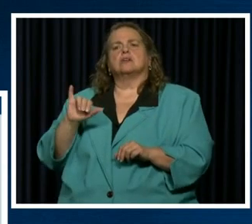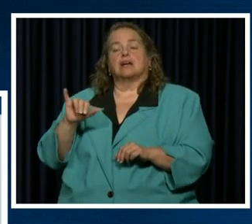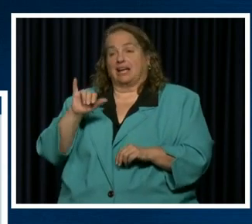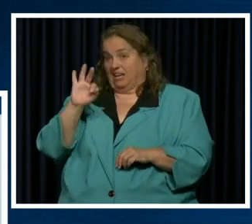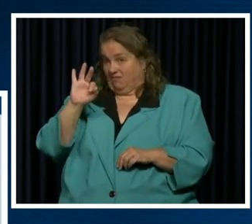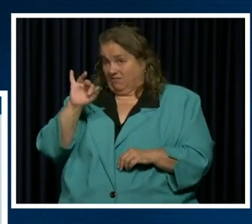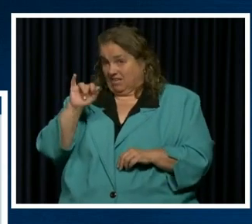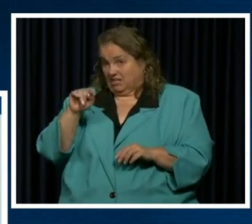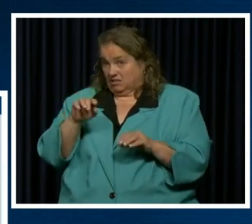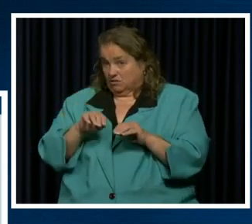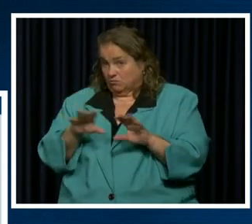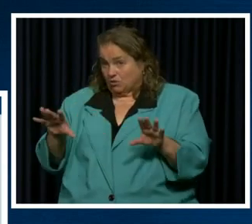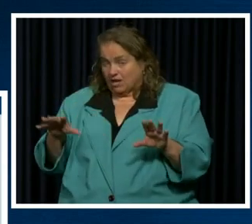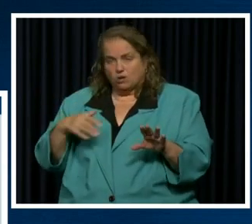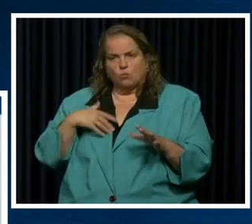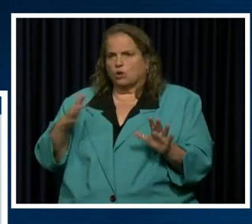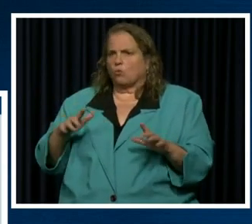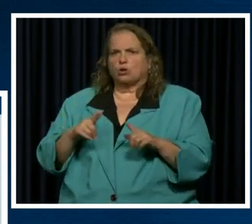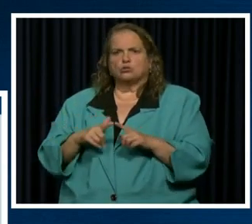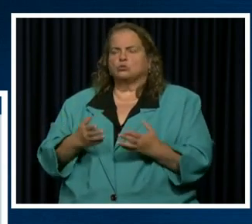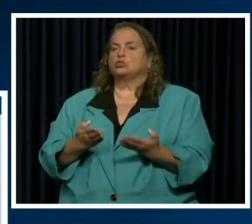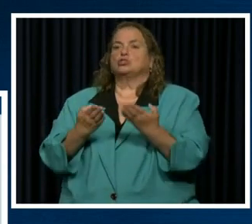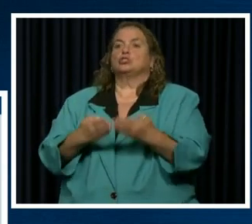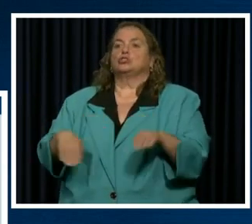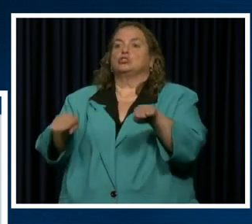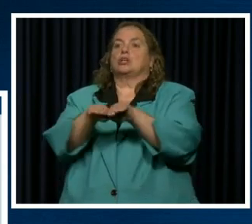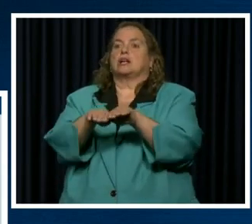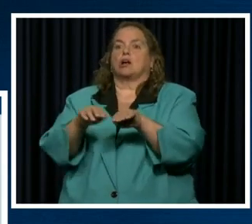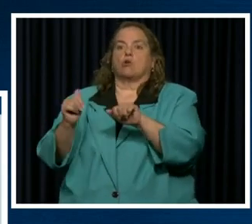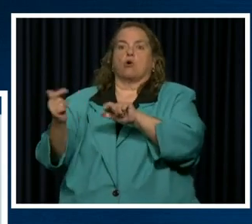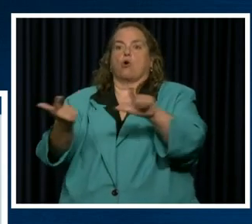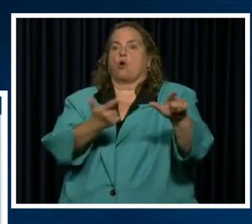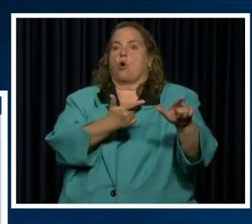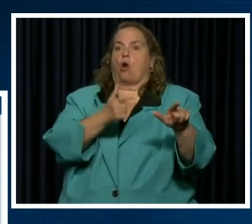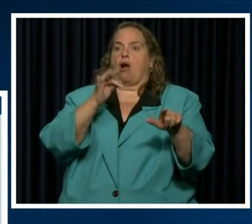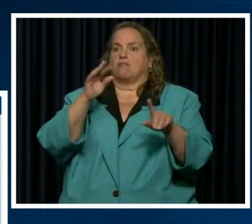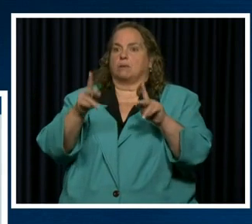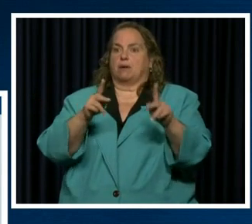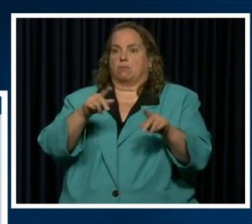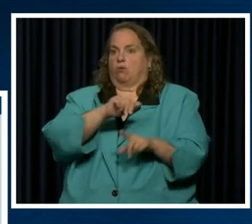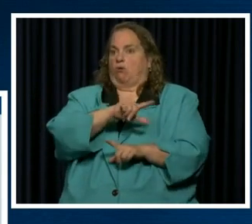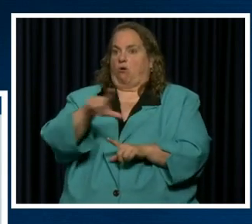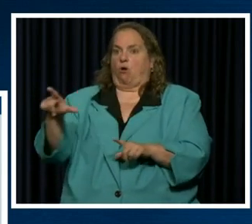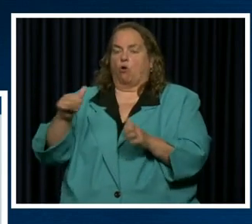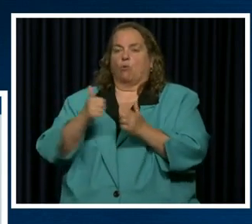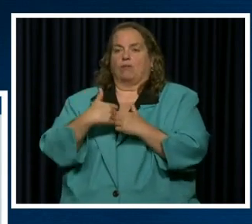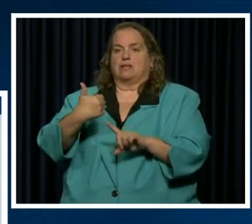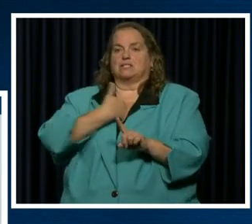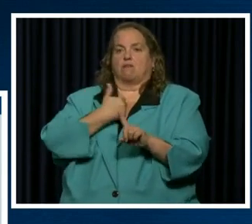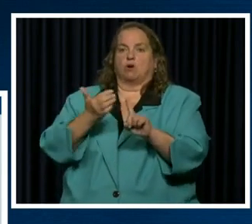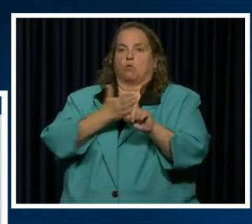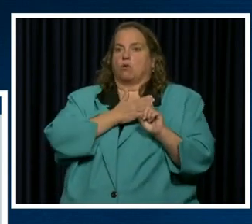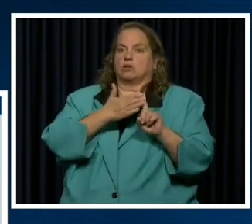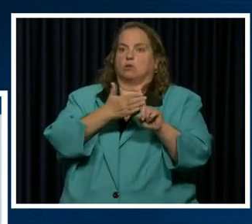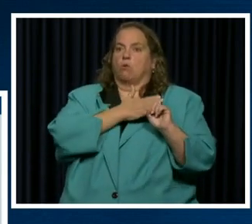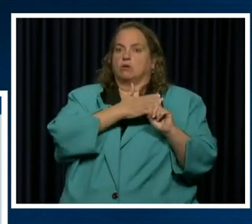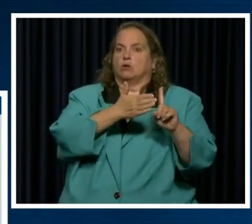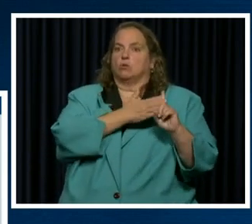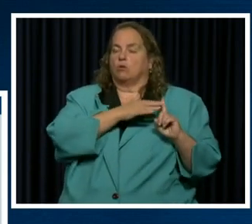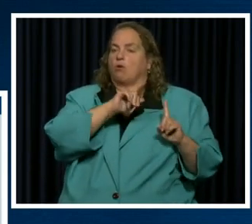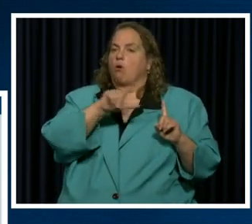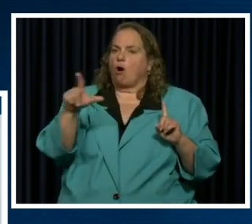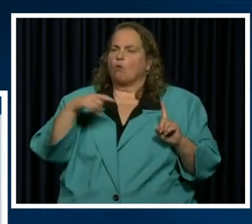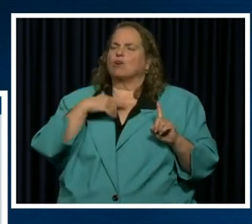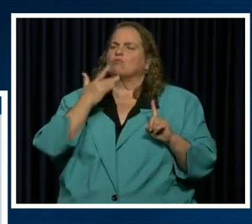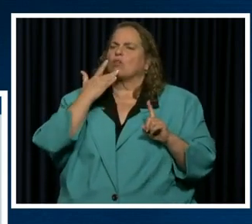spread, we don't want to have to shut down, you know, all of these individuals with with the self quarantine. We'd rather make